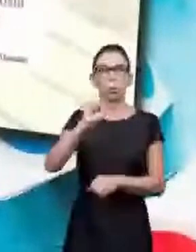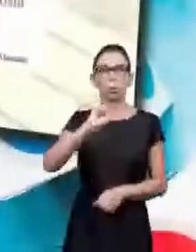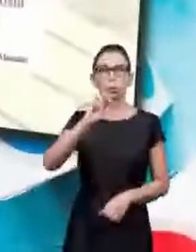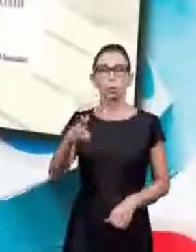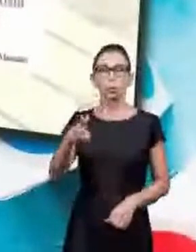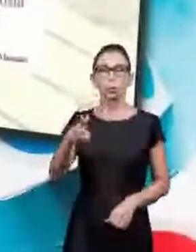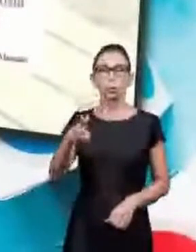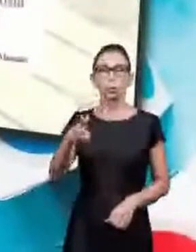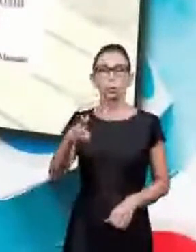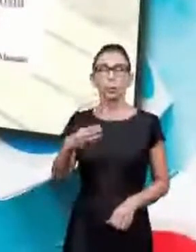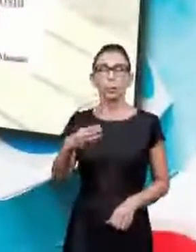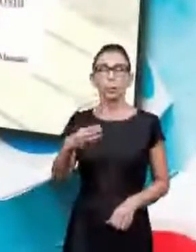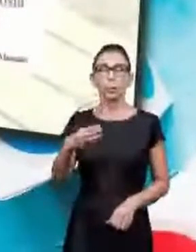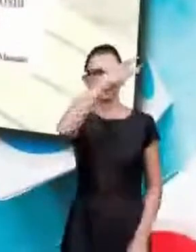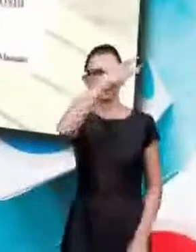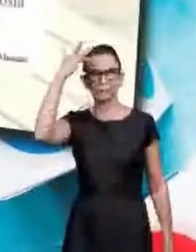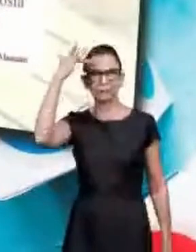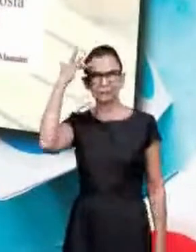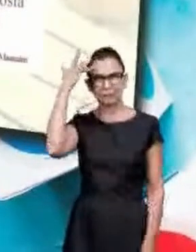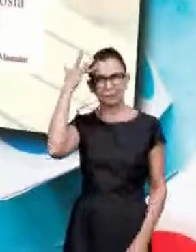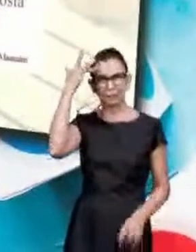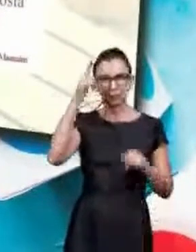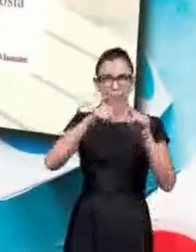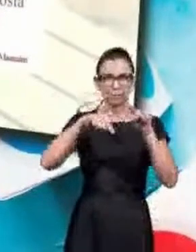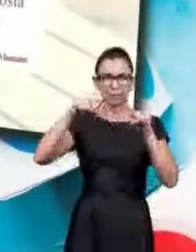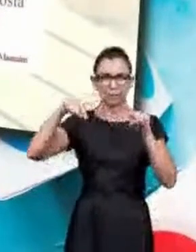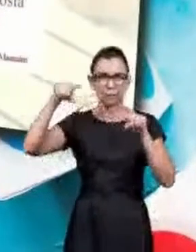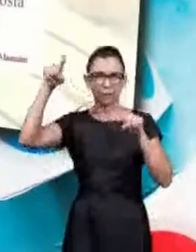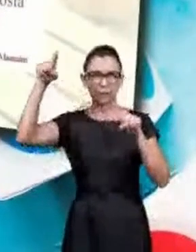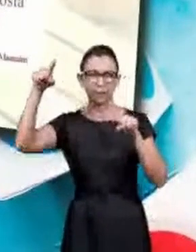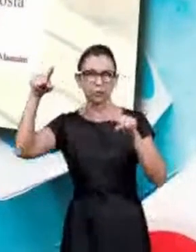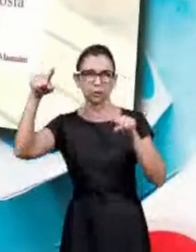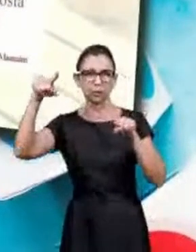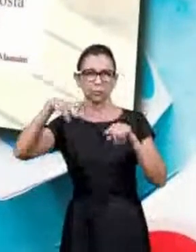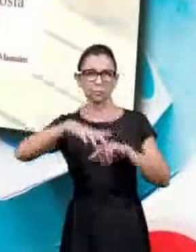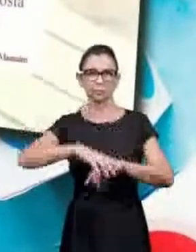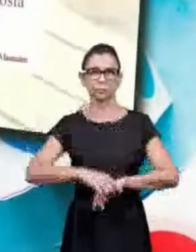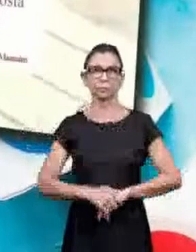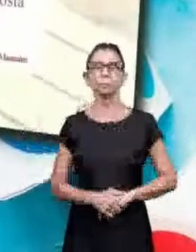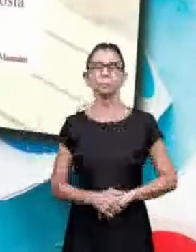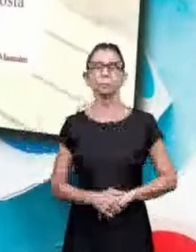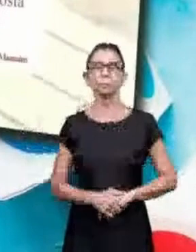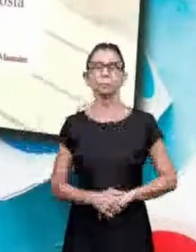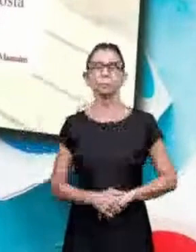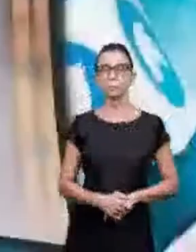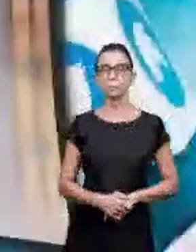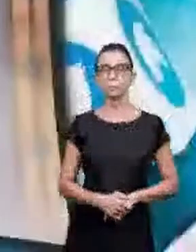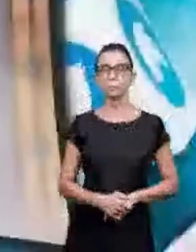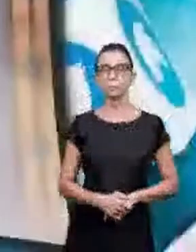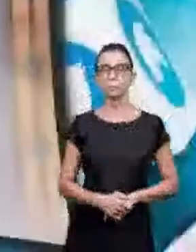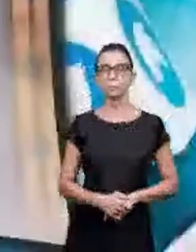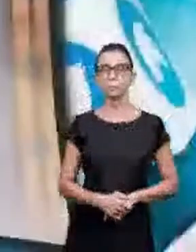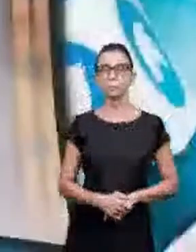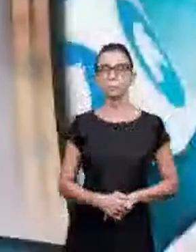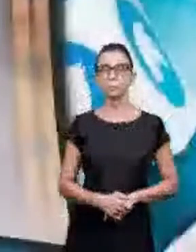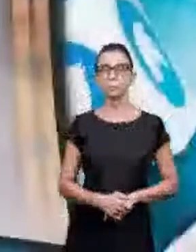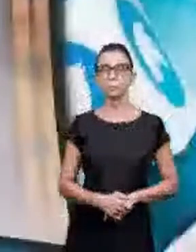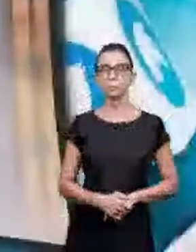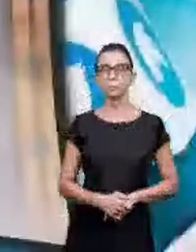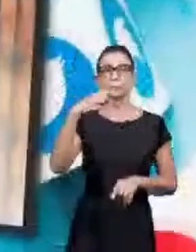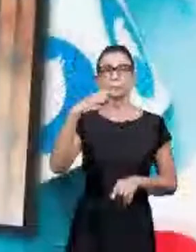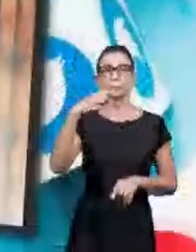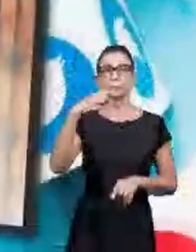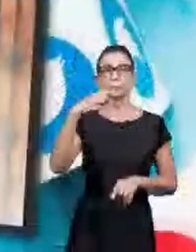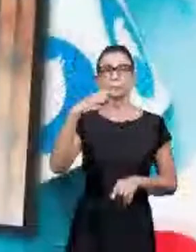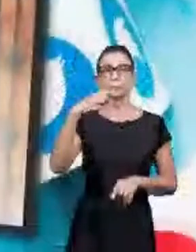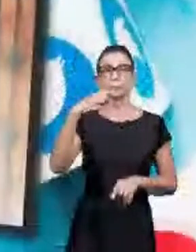people who were impacted or touched by per month. And one thing has been these 35,000 people for